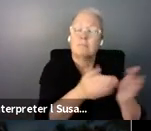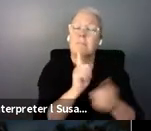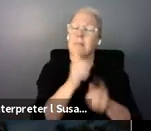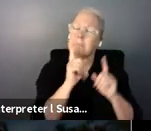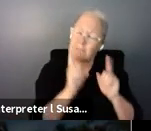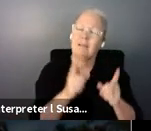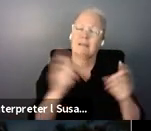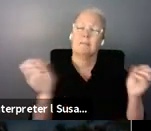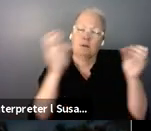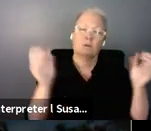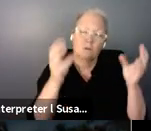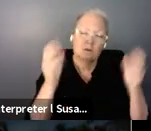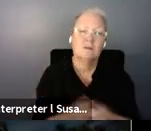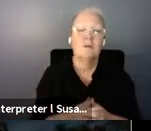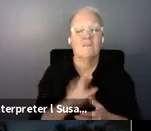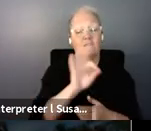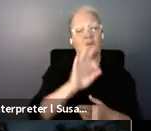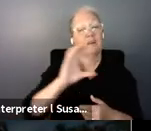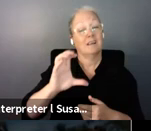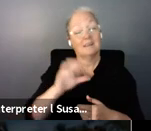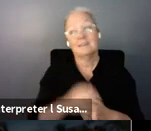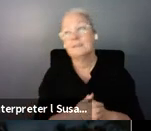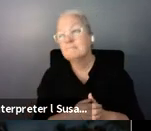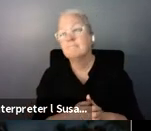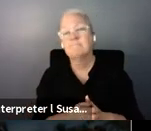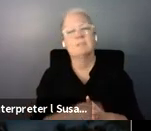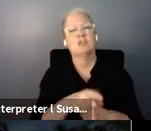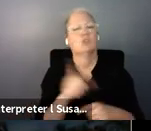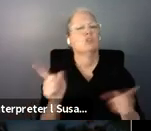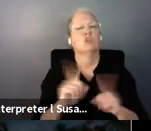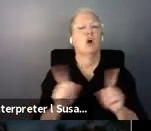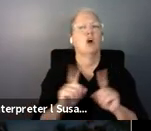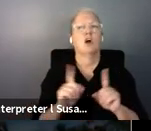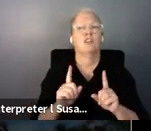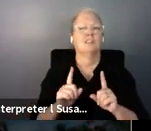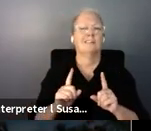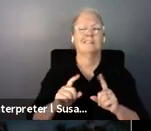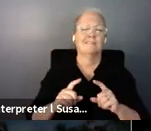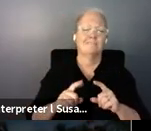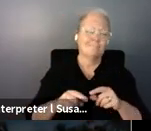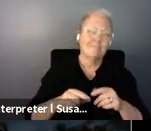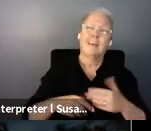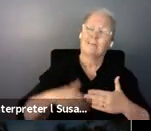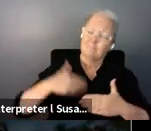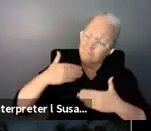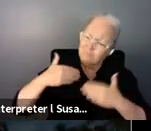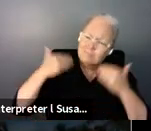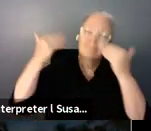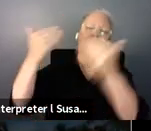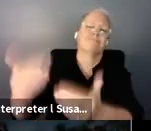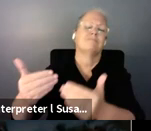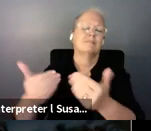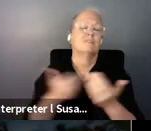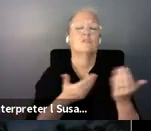that isn't the case foster care is not a well-developed service so for from a protection perspective whether